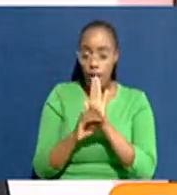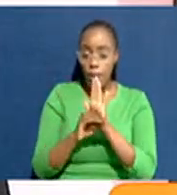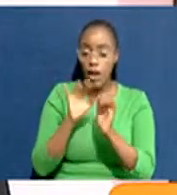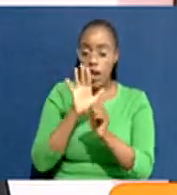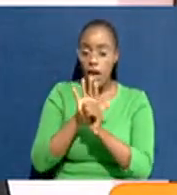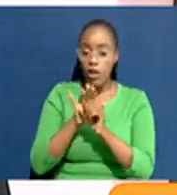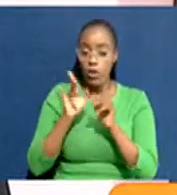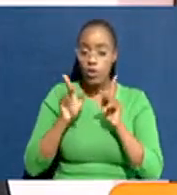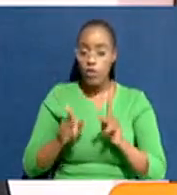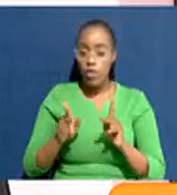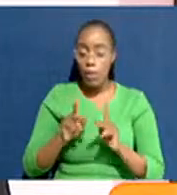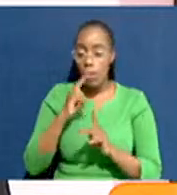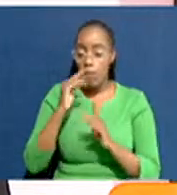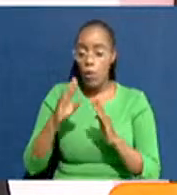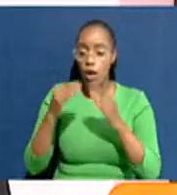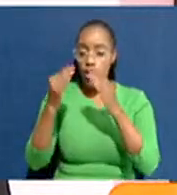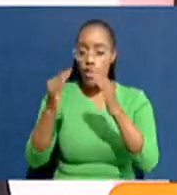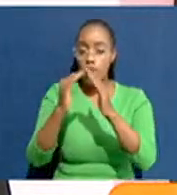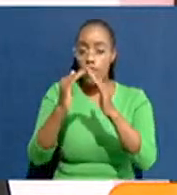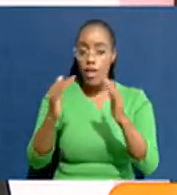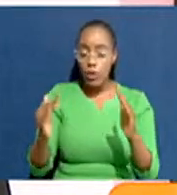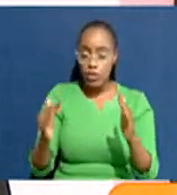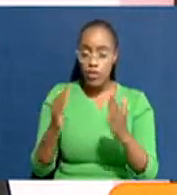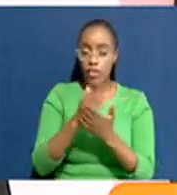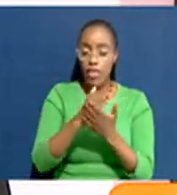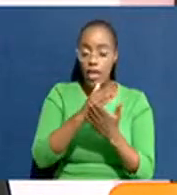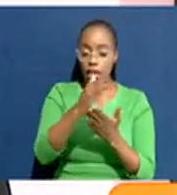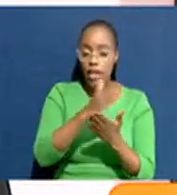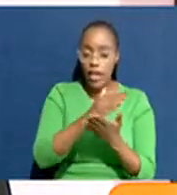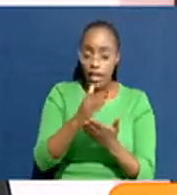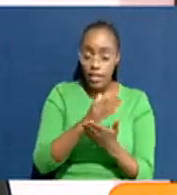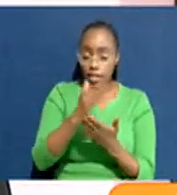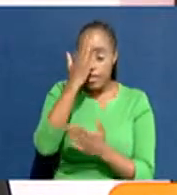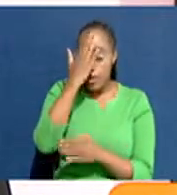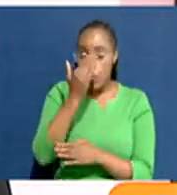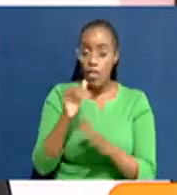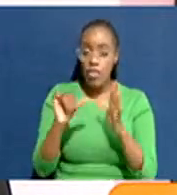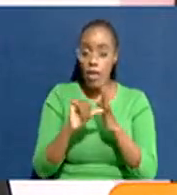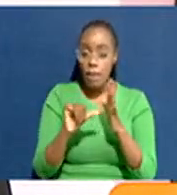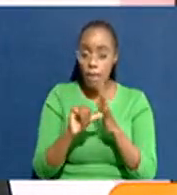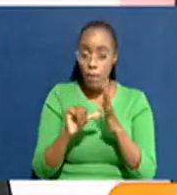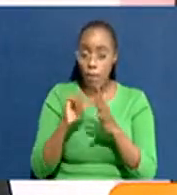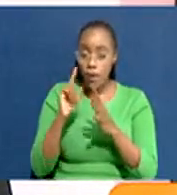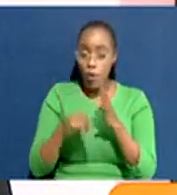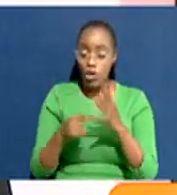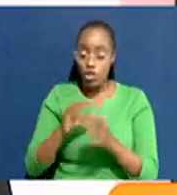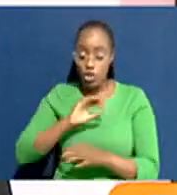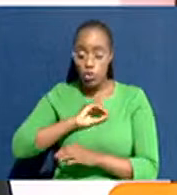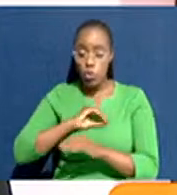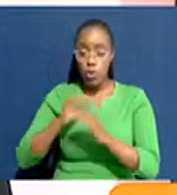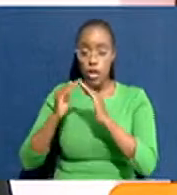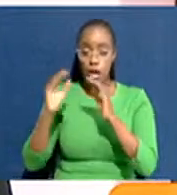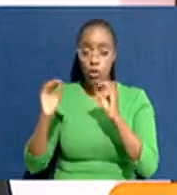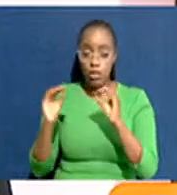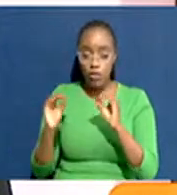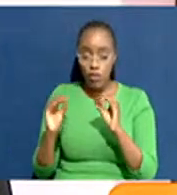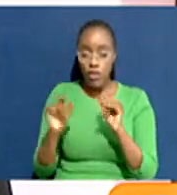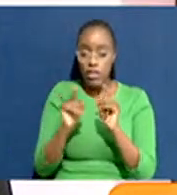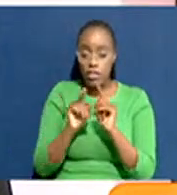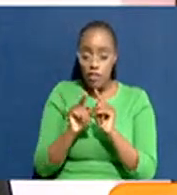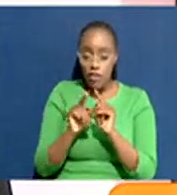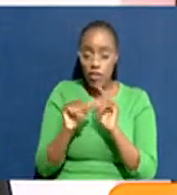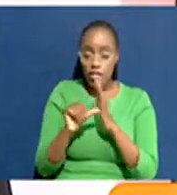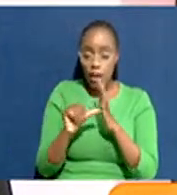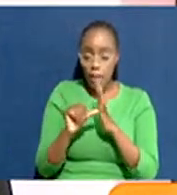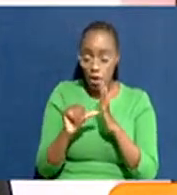lot of the people who were given those houses rented them because their problem was not owning a house. It was an income problem.